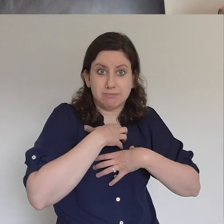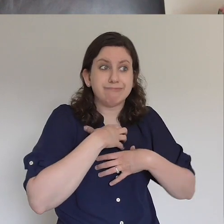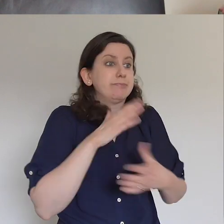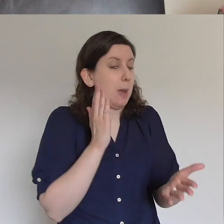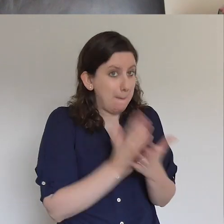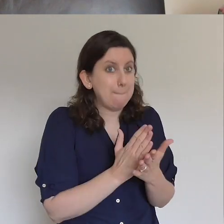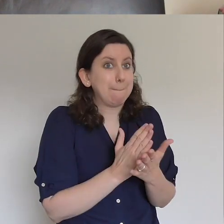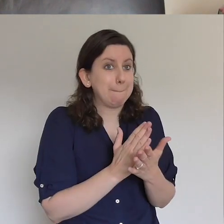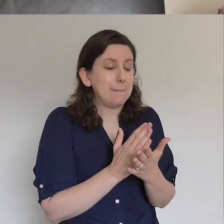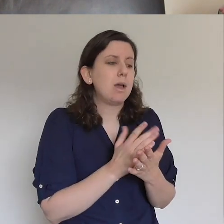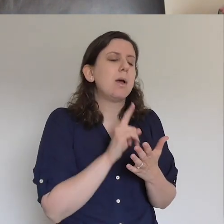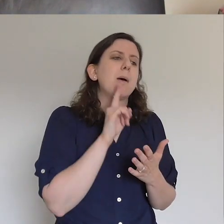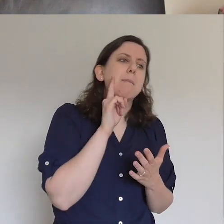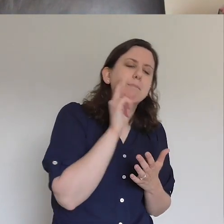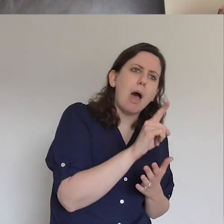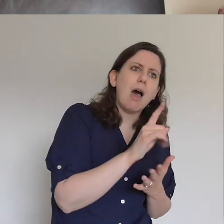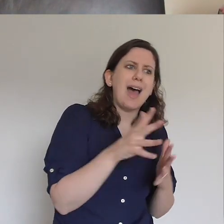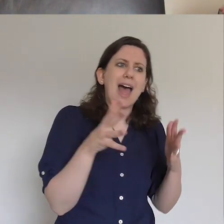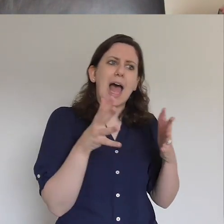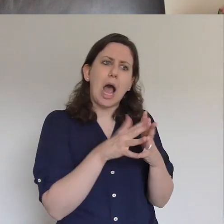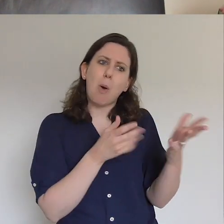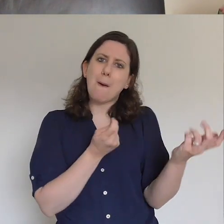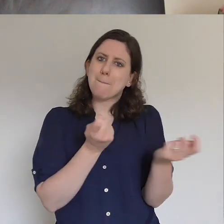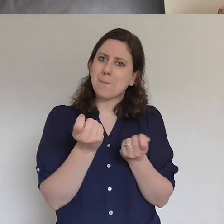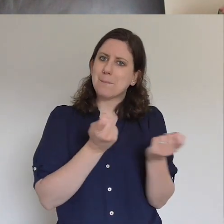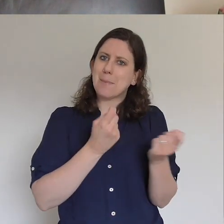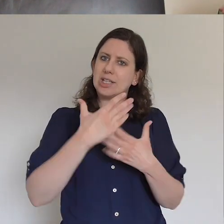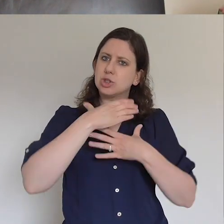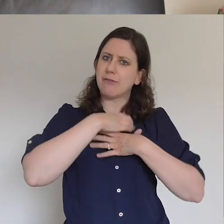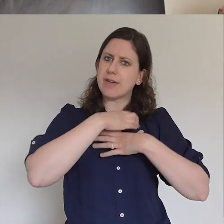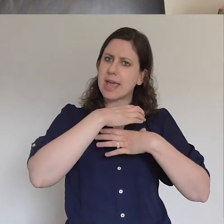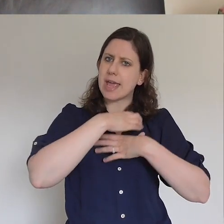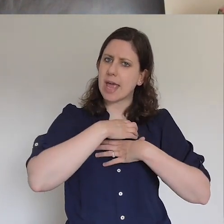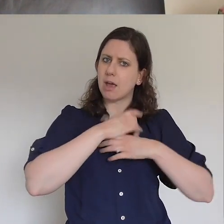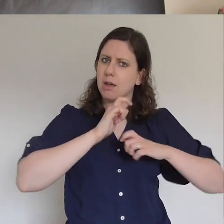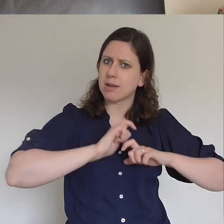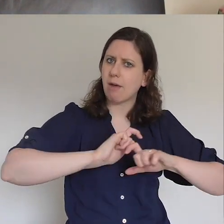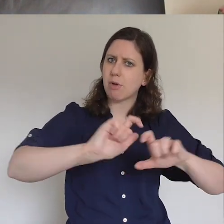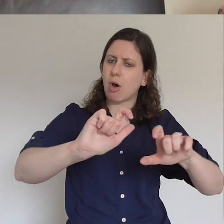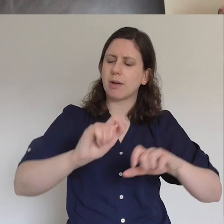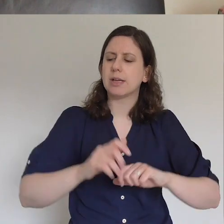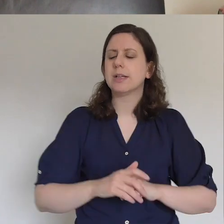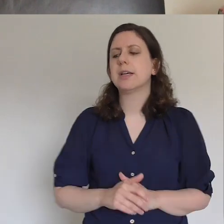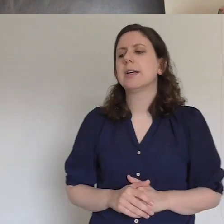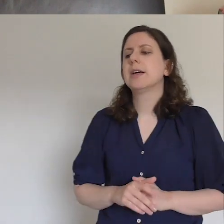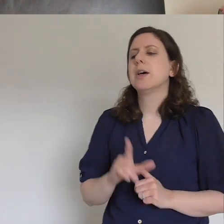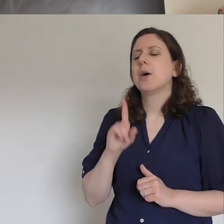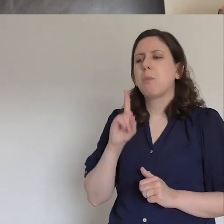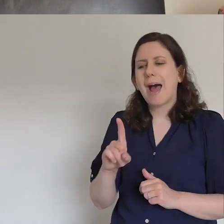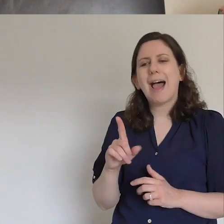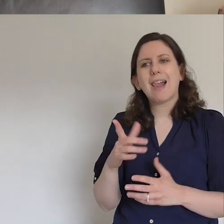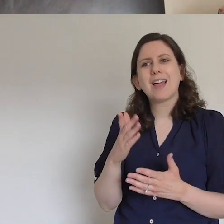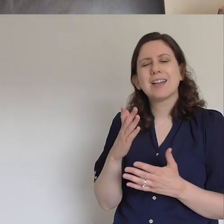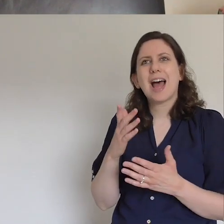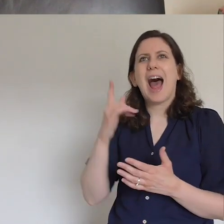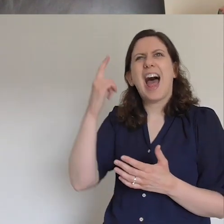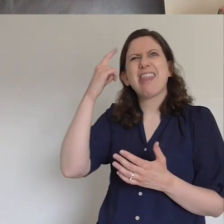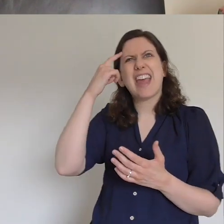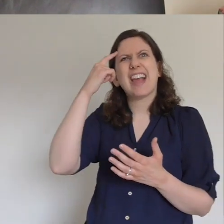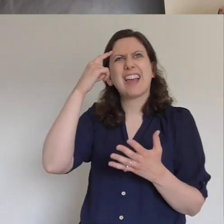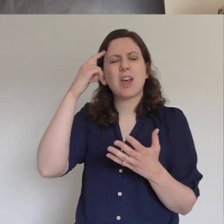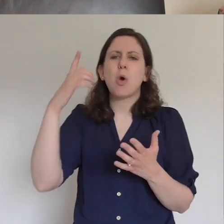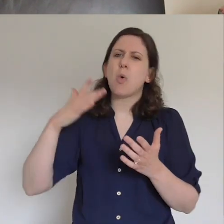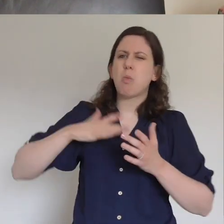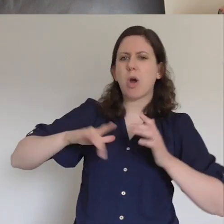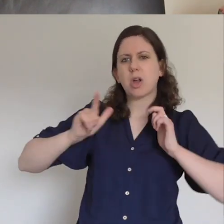we can make choices to help us overcome our fears and keep going. I think we hold on to our lives so much, don't we? We hold on to our comfort,